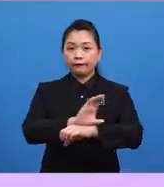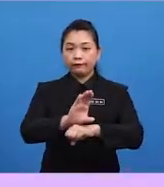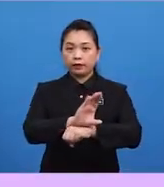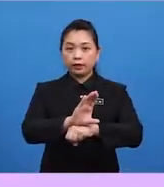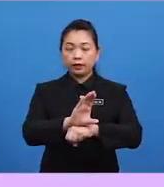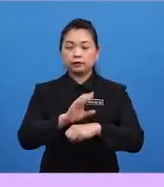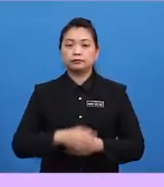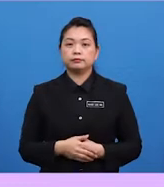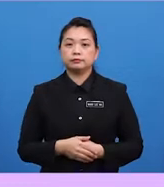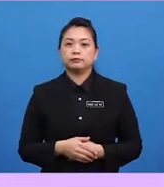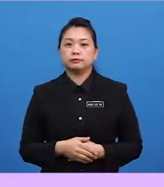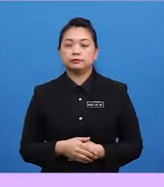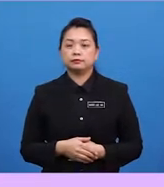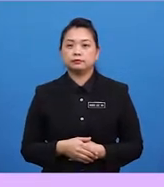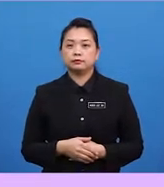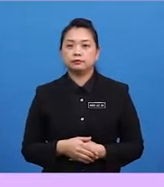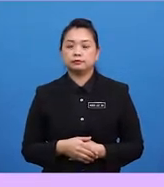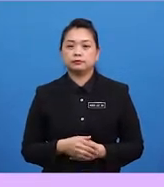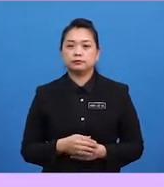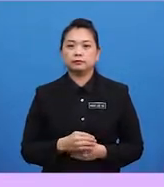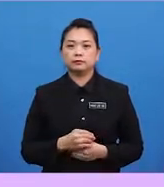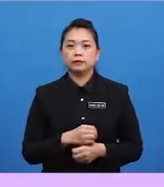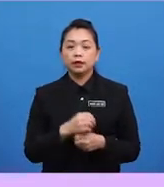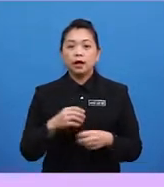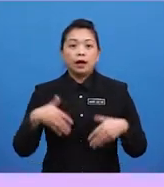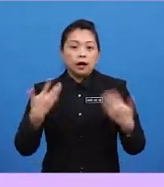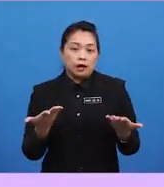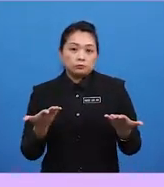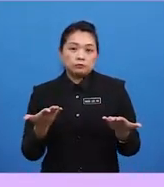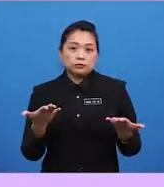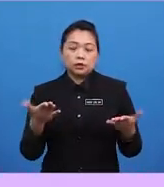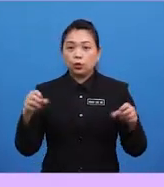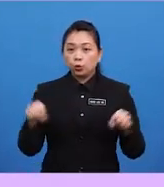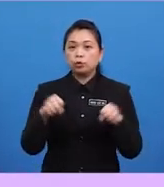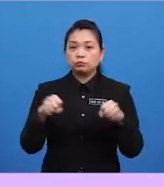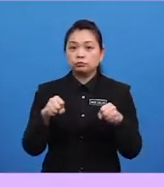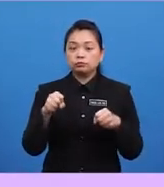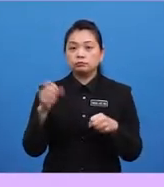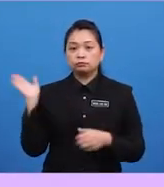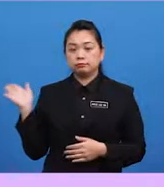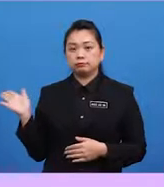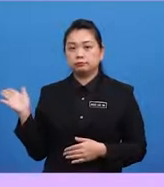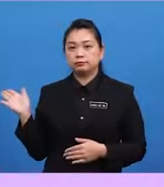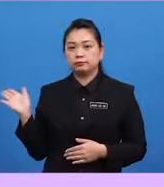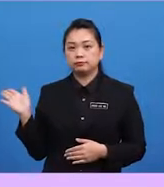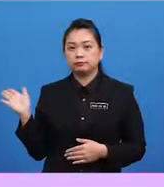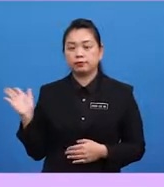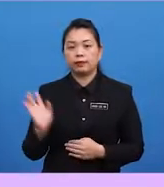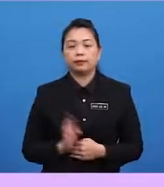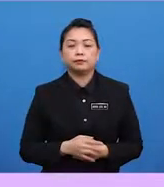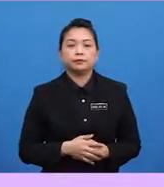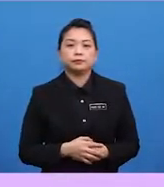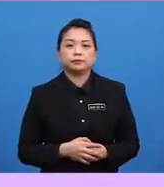Ask for a stick and tell them if you want to cook it well done, medium or rare.